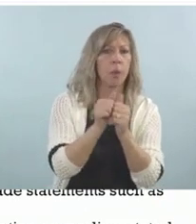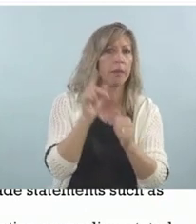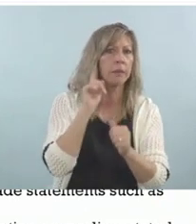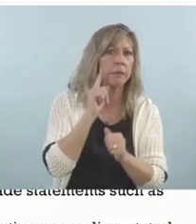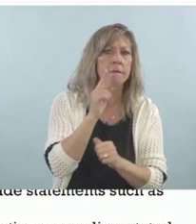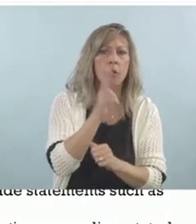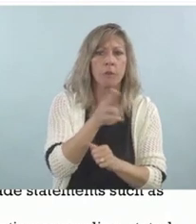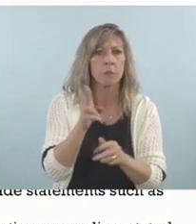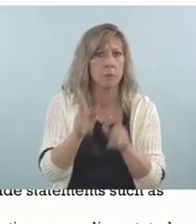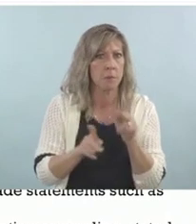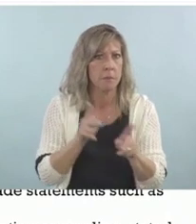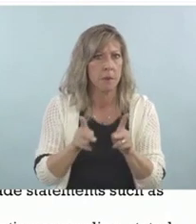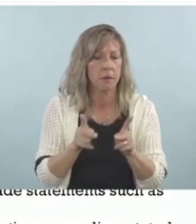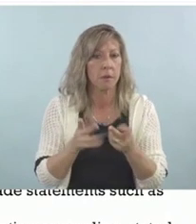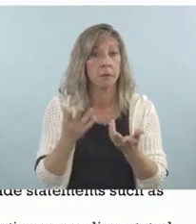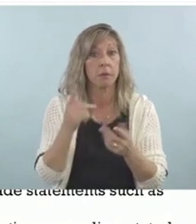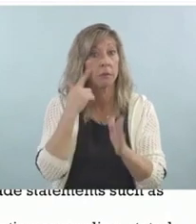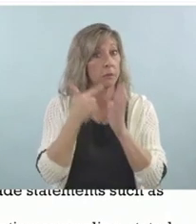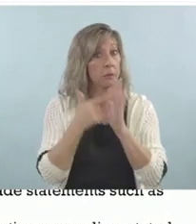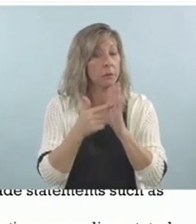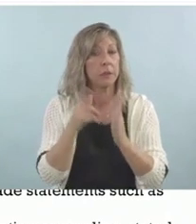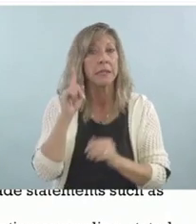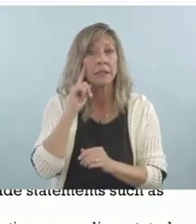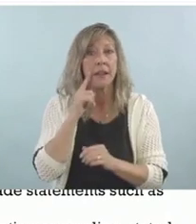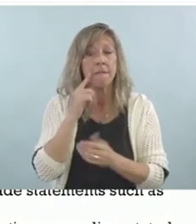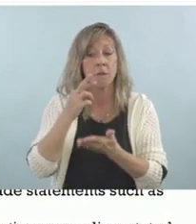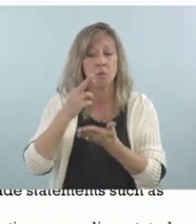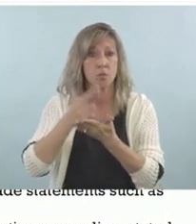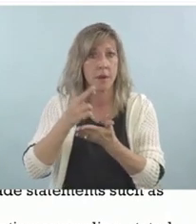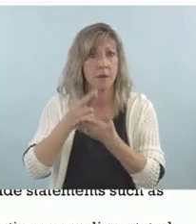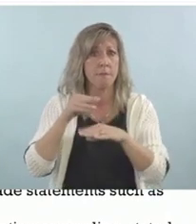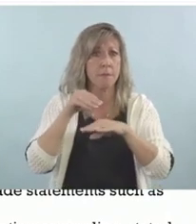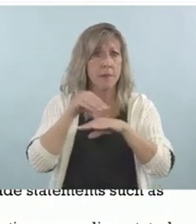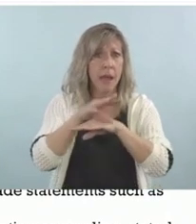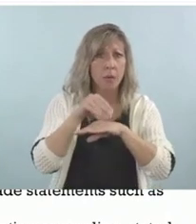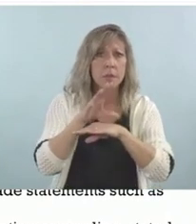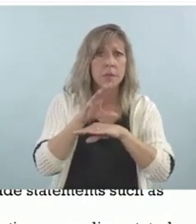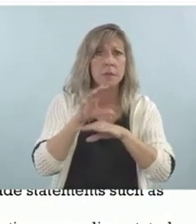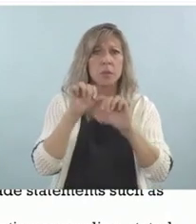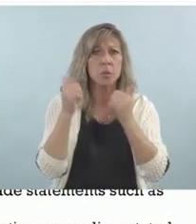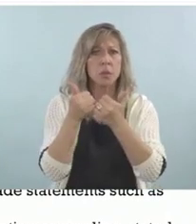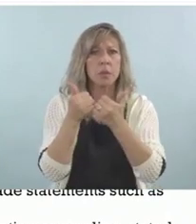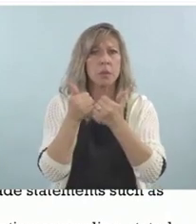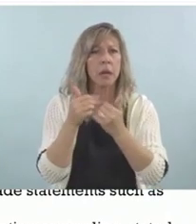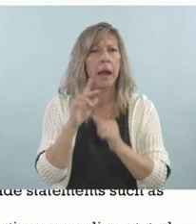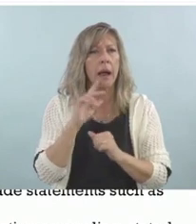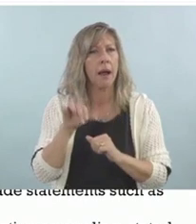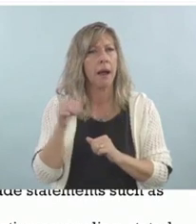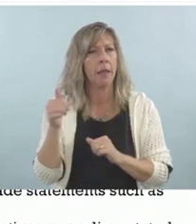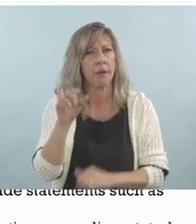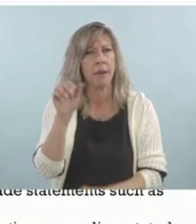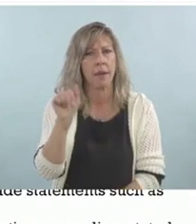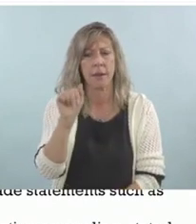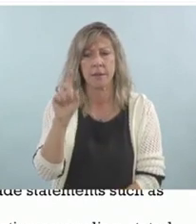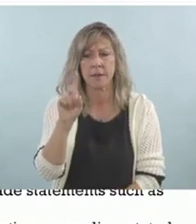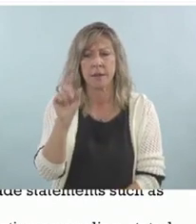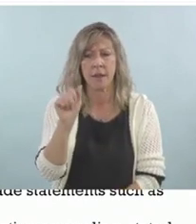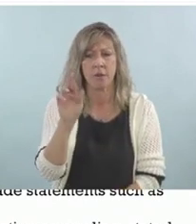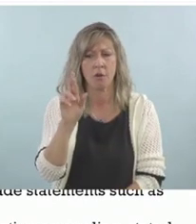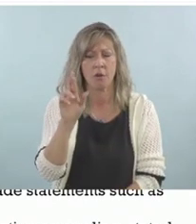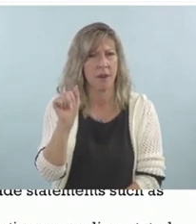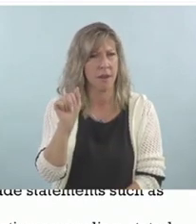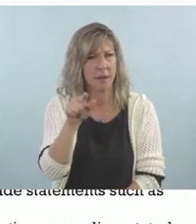Rehabilitation Counselors Association, ADARA. I don't know if you know of ADARA, A-D-A-R-A.